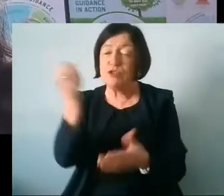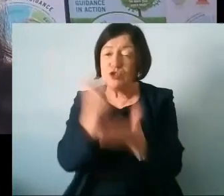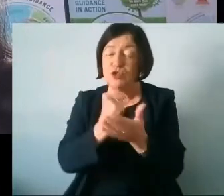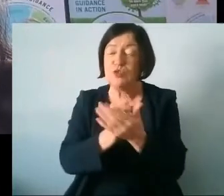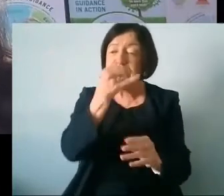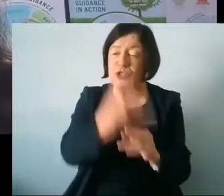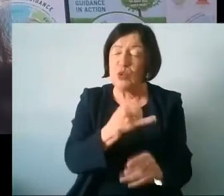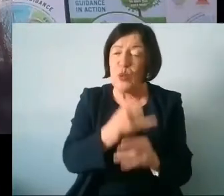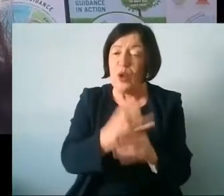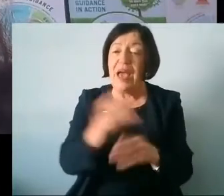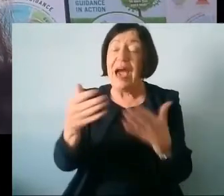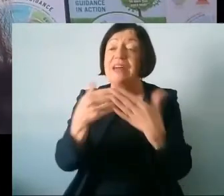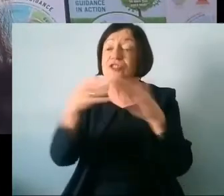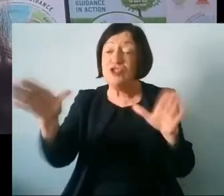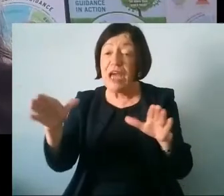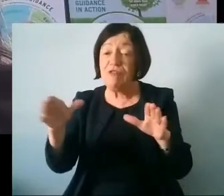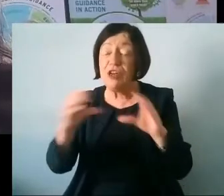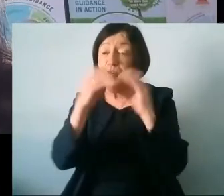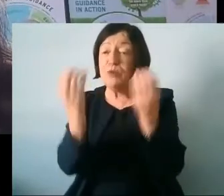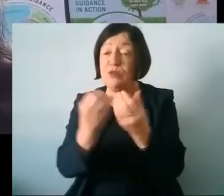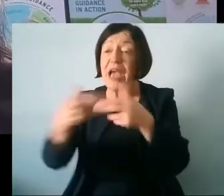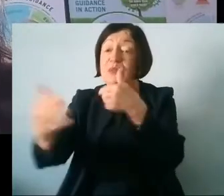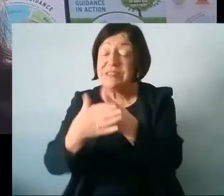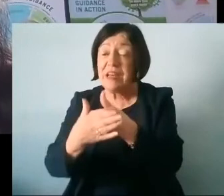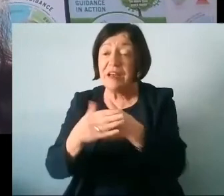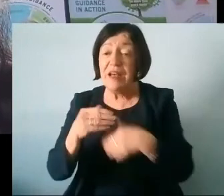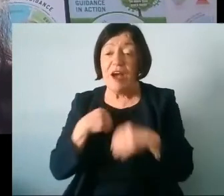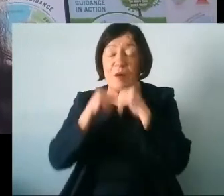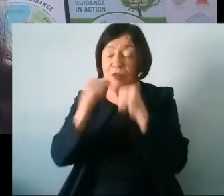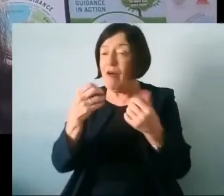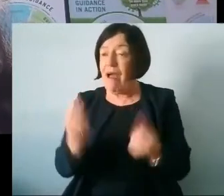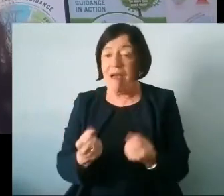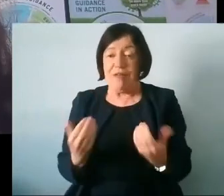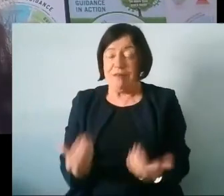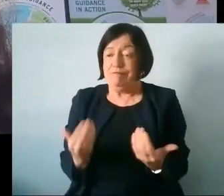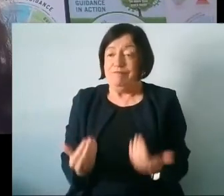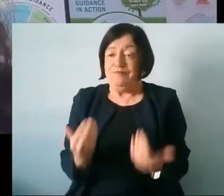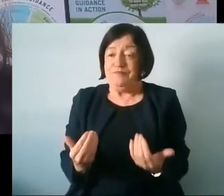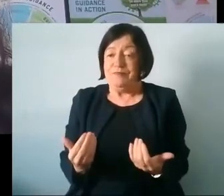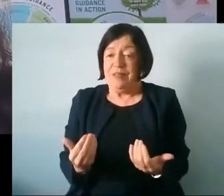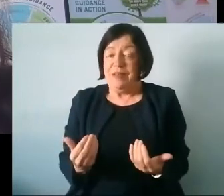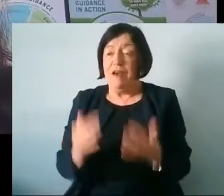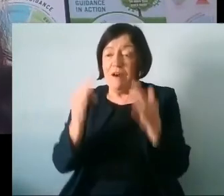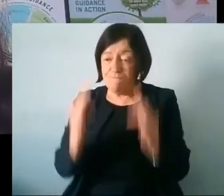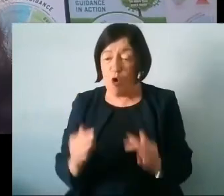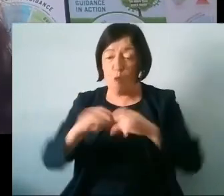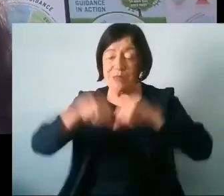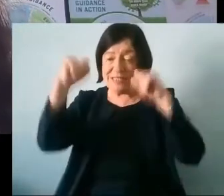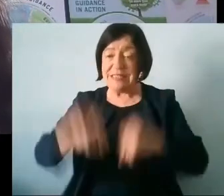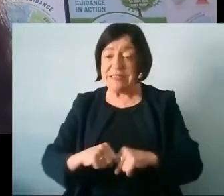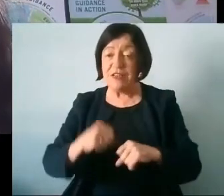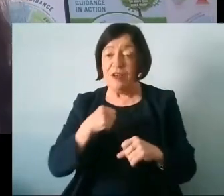general community outside of schools and we don't currently have um a formal system where we